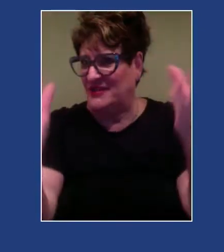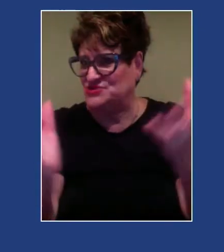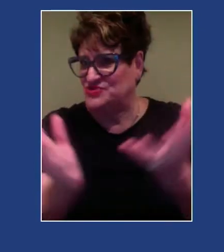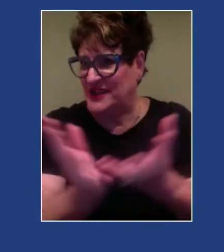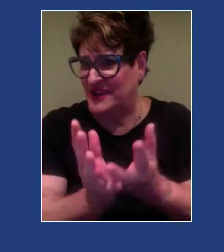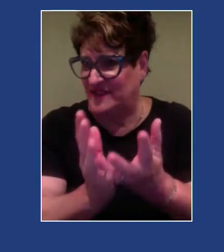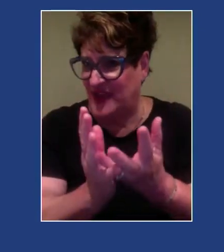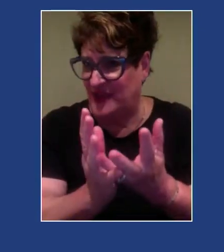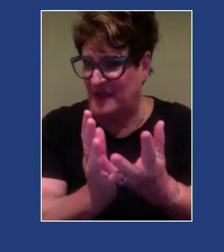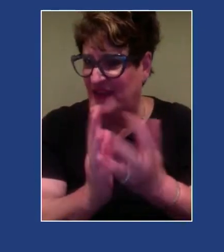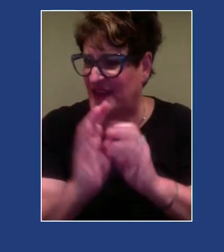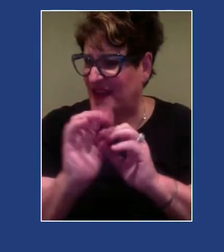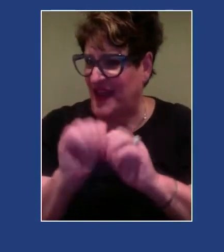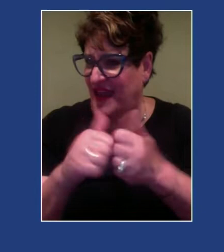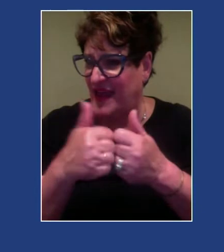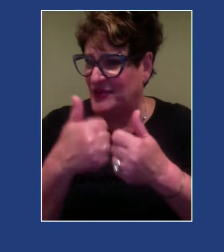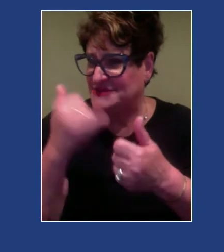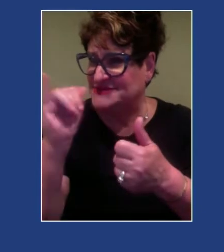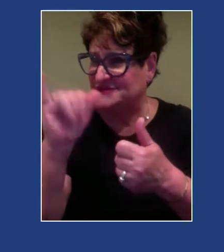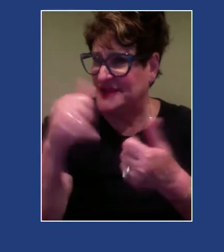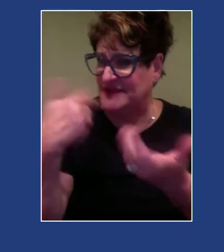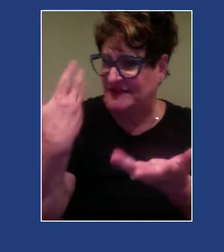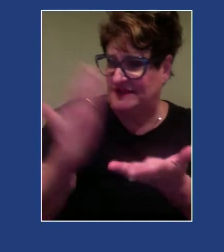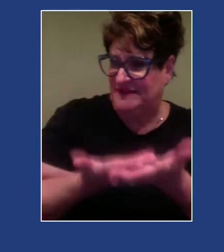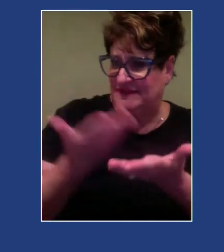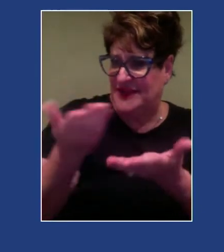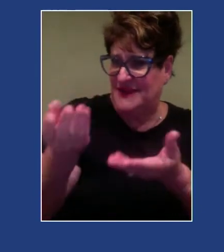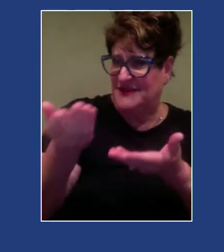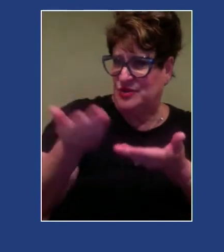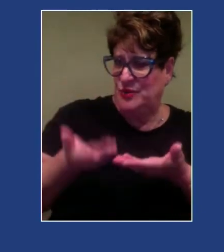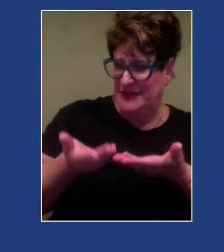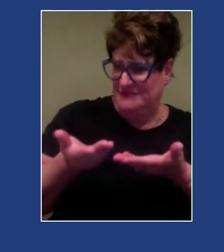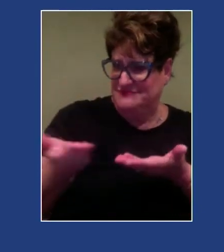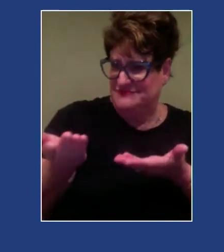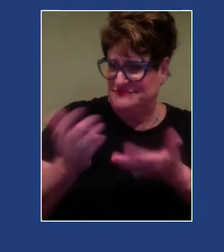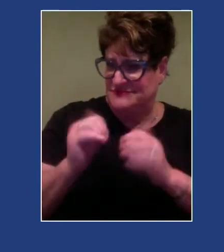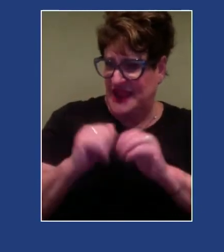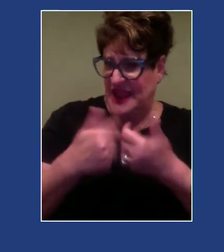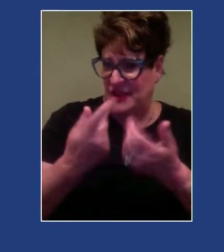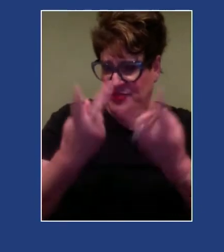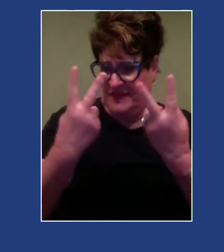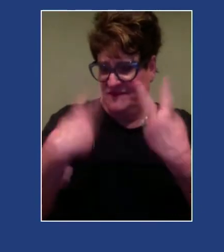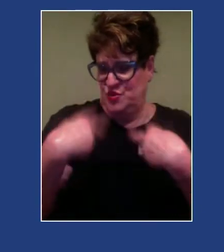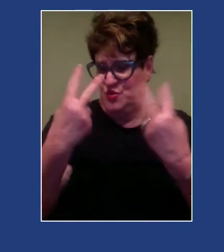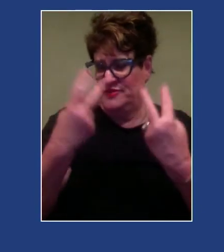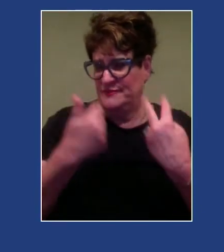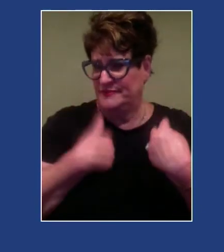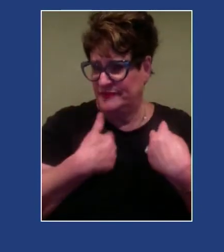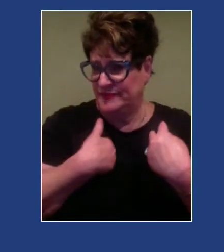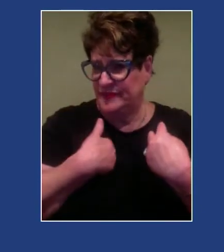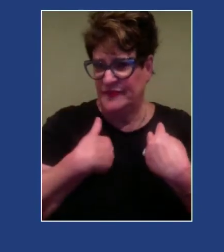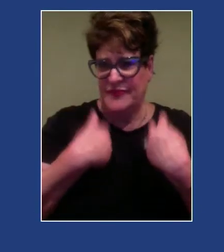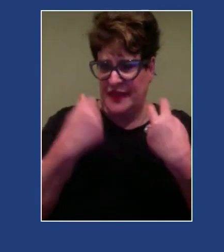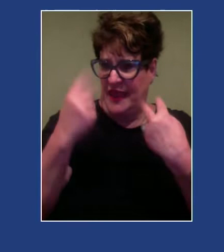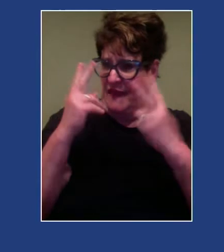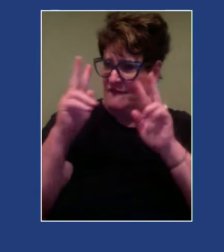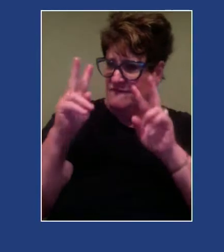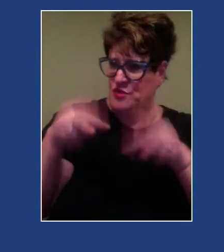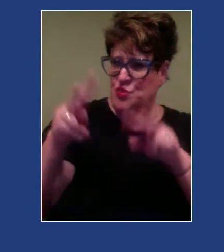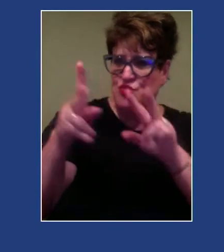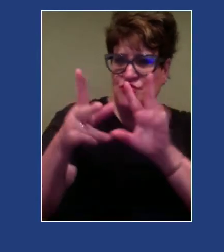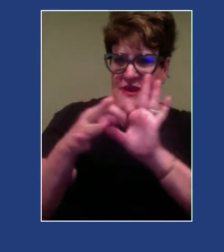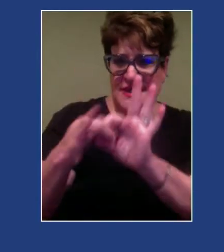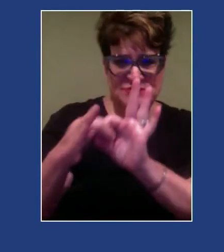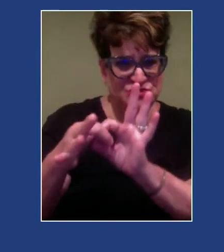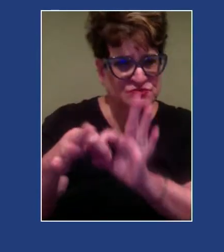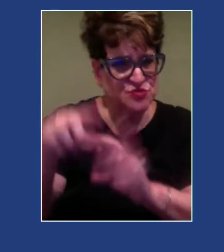is that invalidation that they're receiving informing how they view themselves, how they view their relationships with other people, and